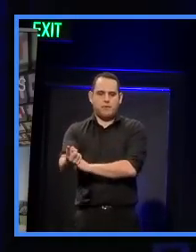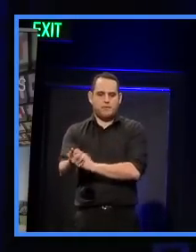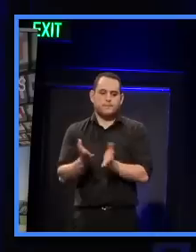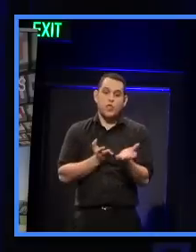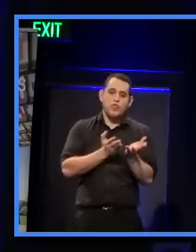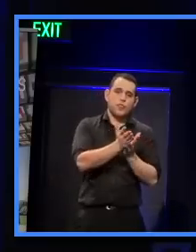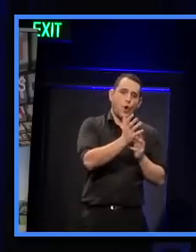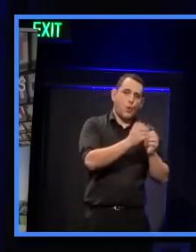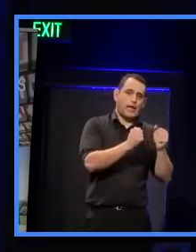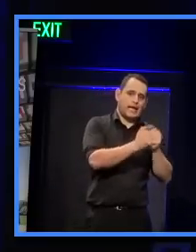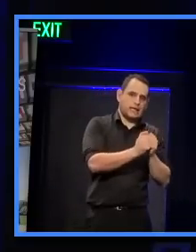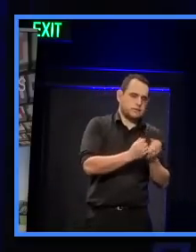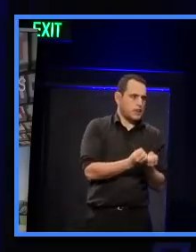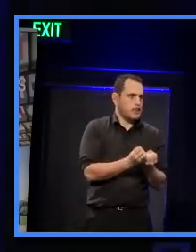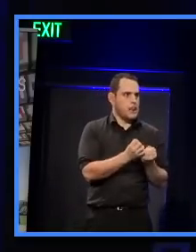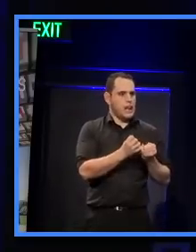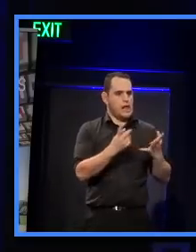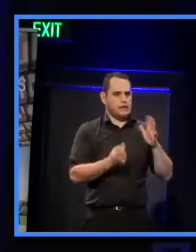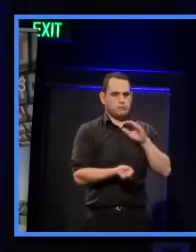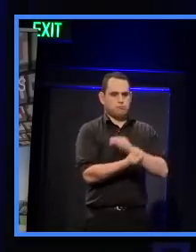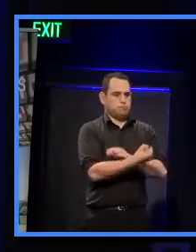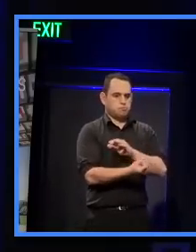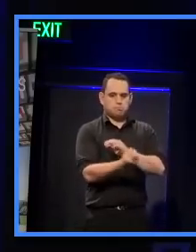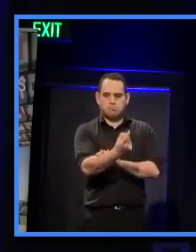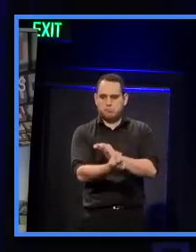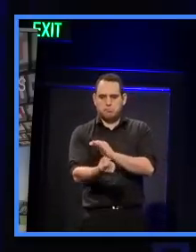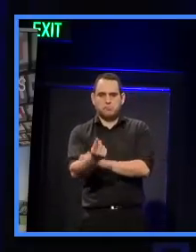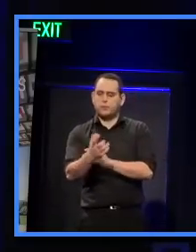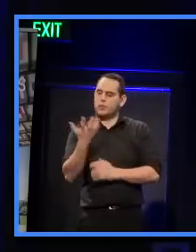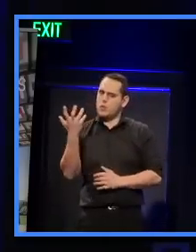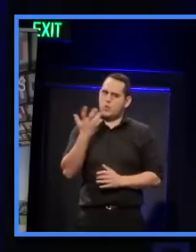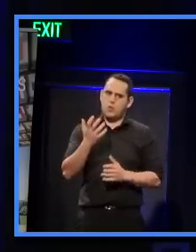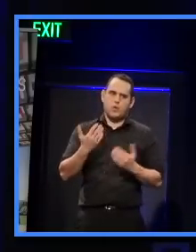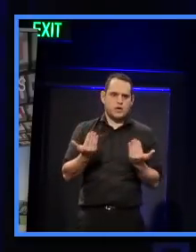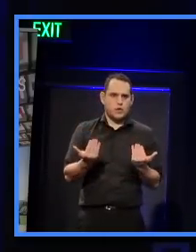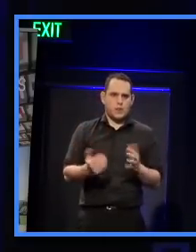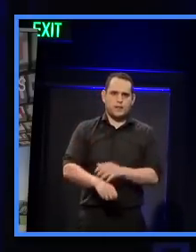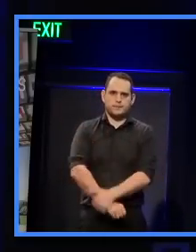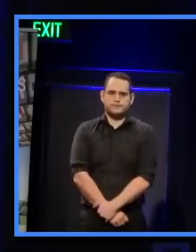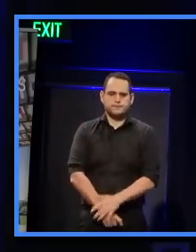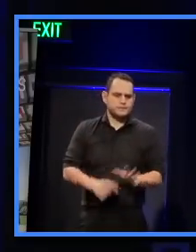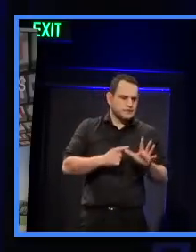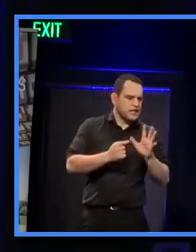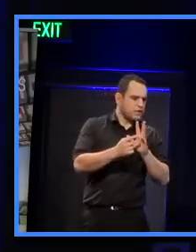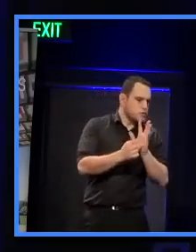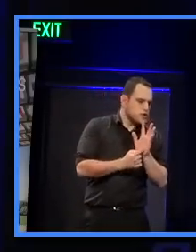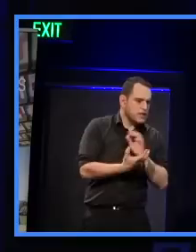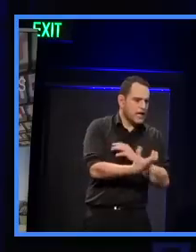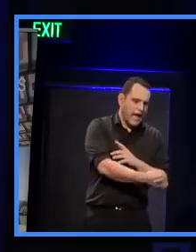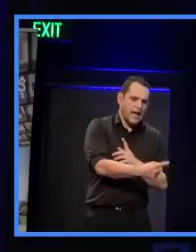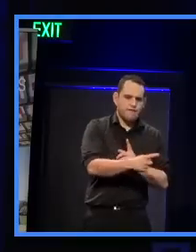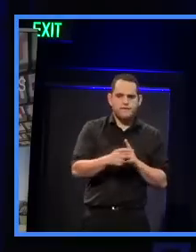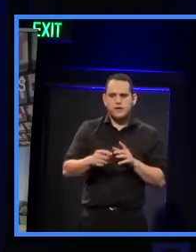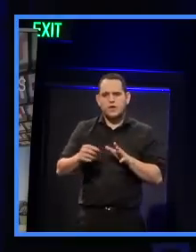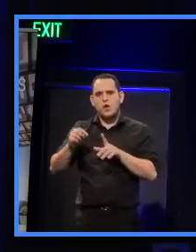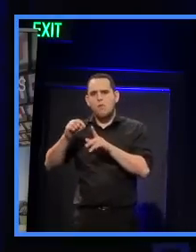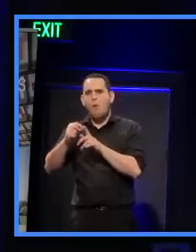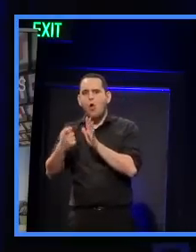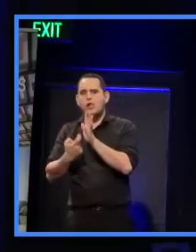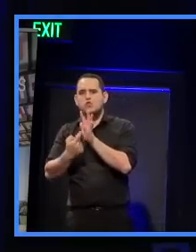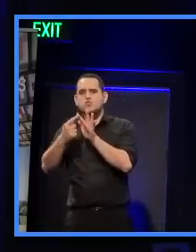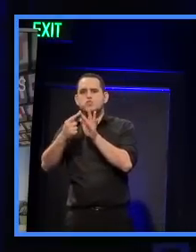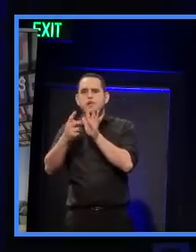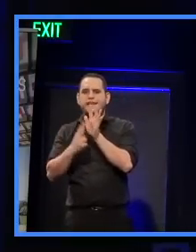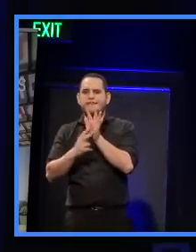across the weekend, there are a whole range of really cool events taking place, a place that's AUT's Support Reeves Building, which is